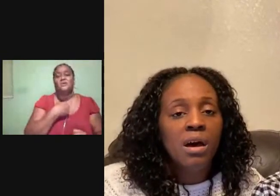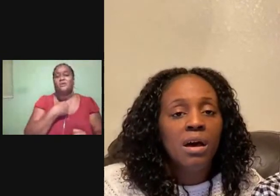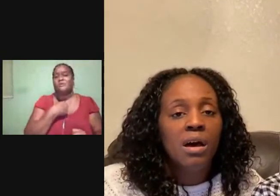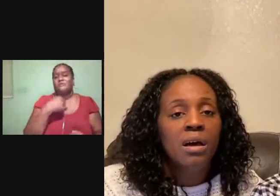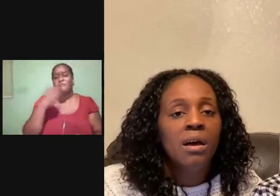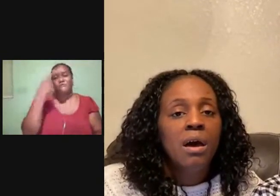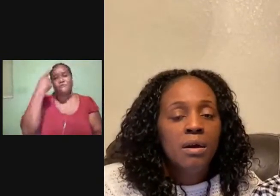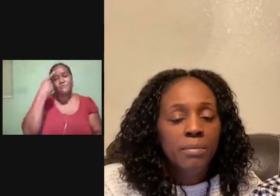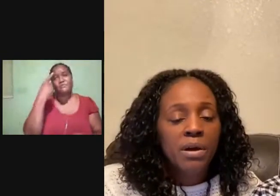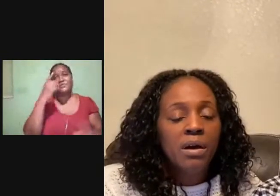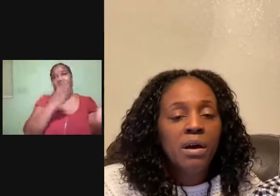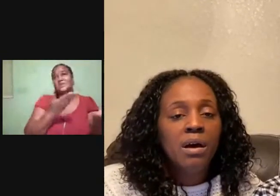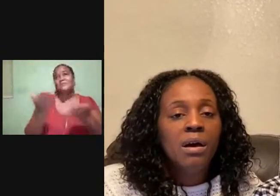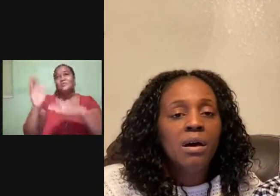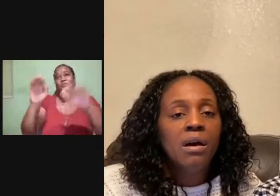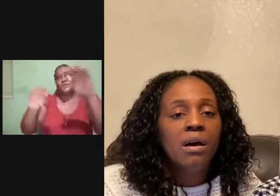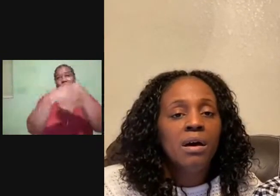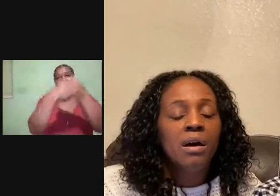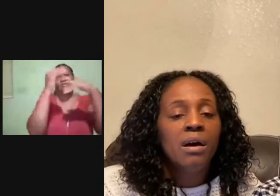above.